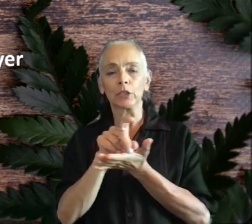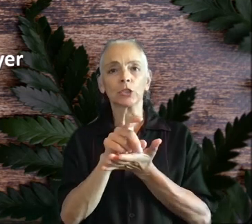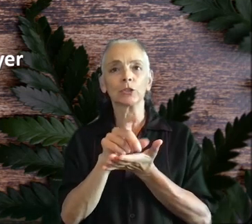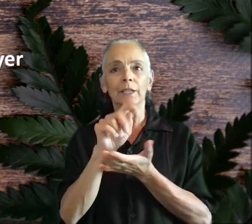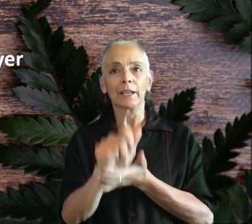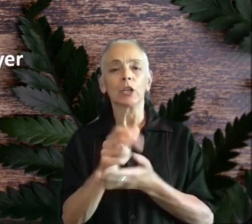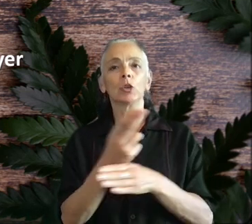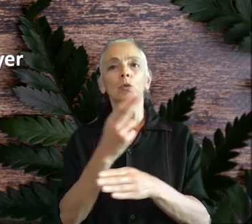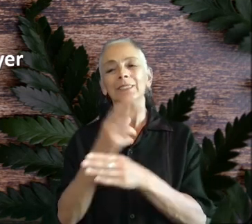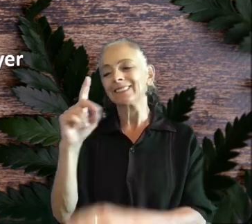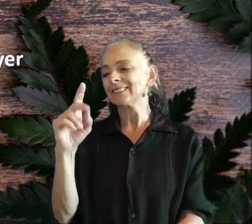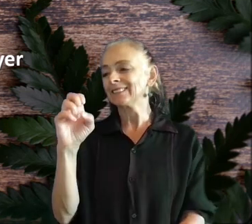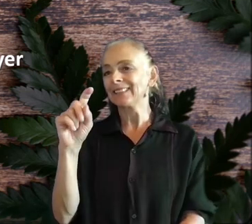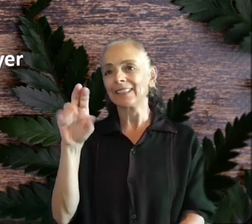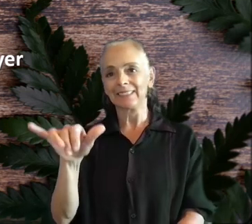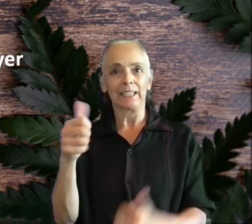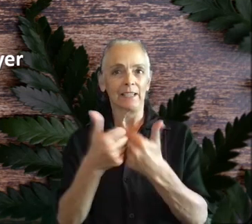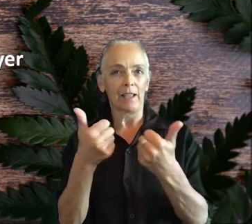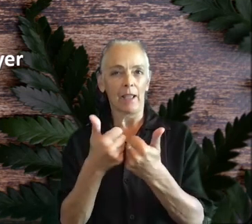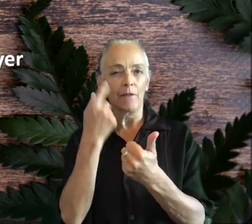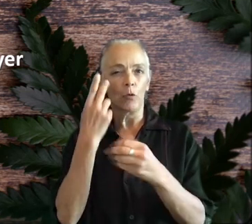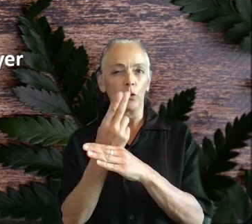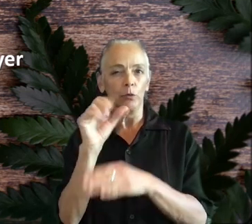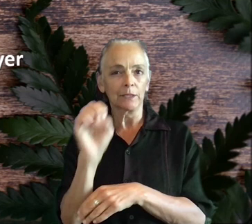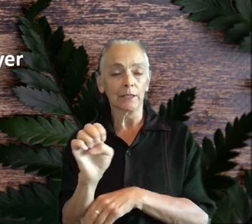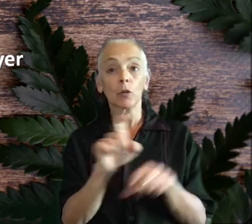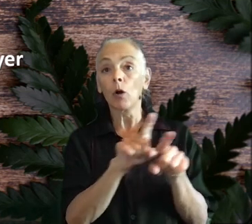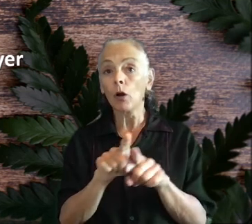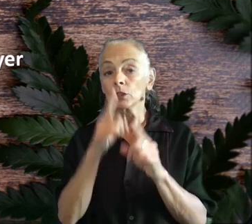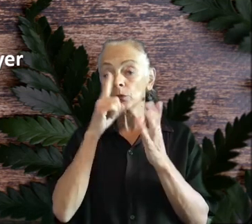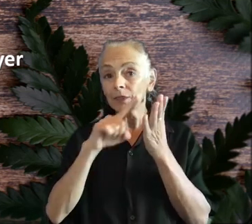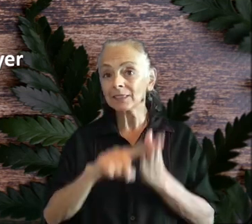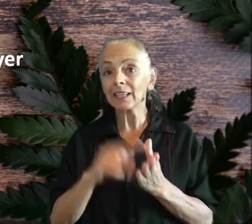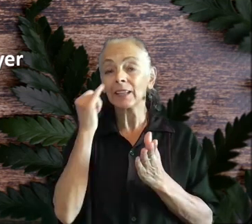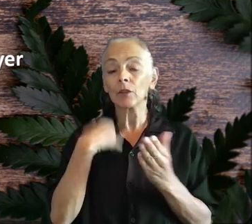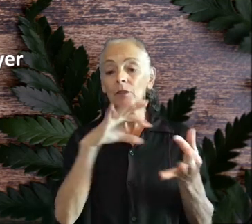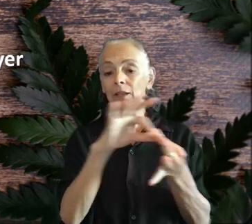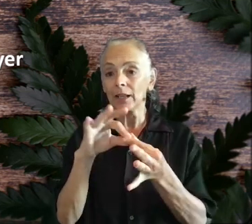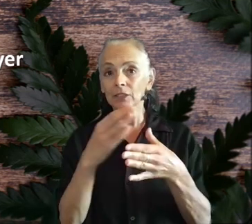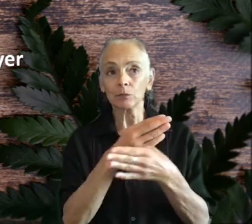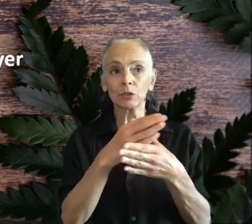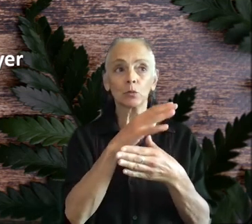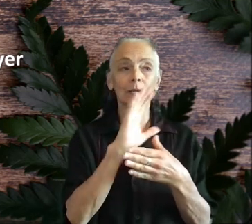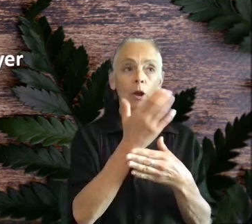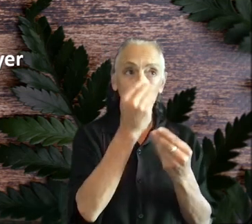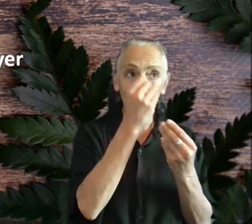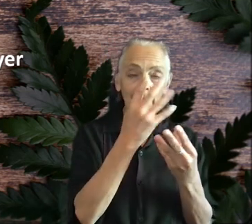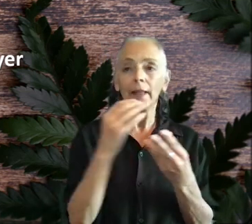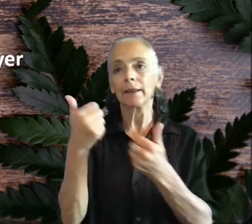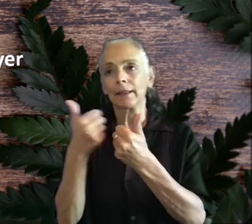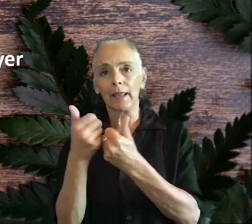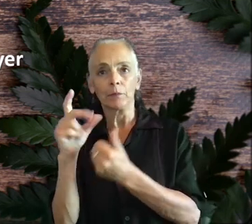case. And in addition, we investigate if there is a connection between this data and in-game data